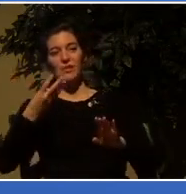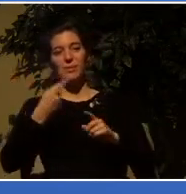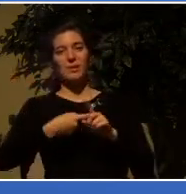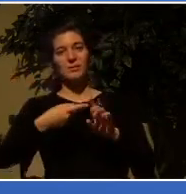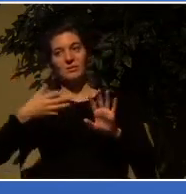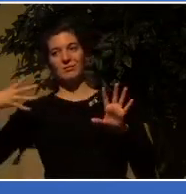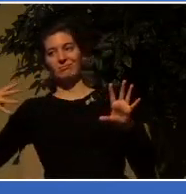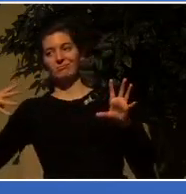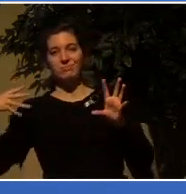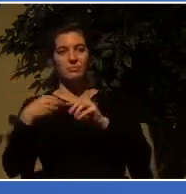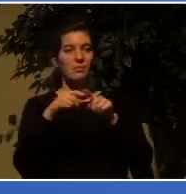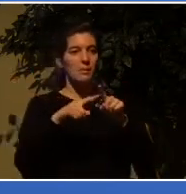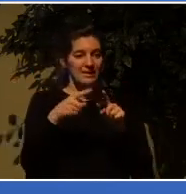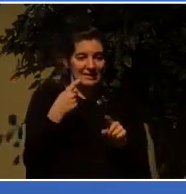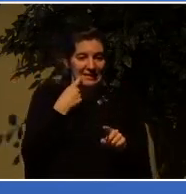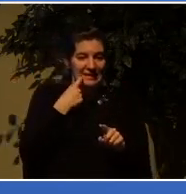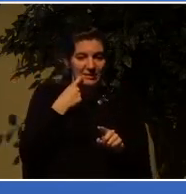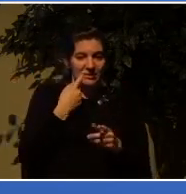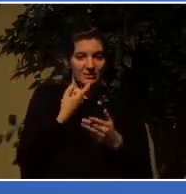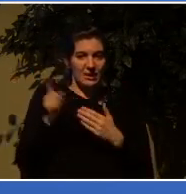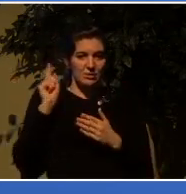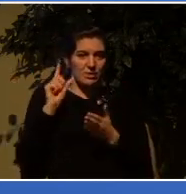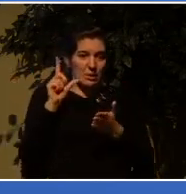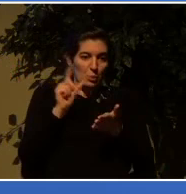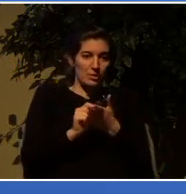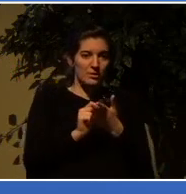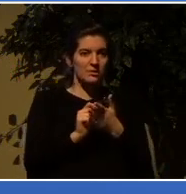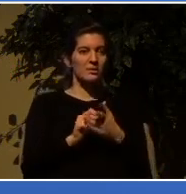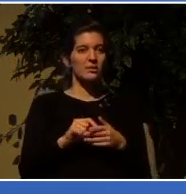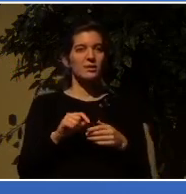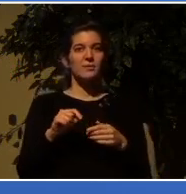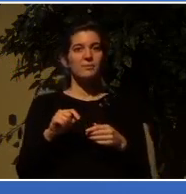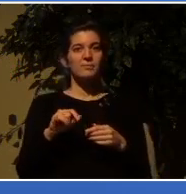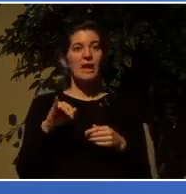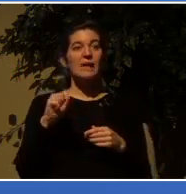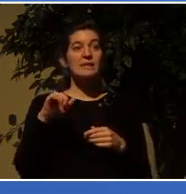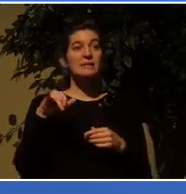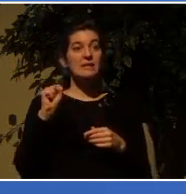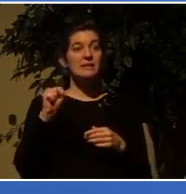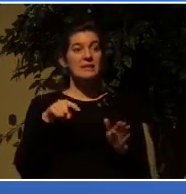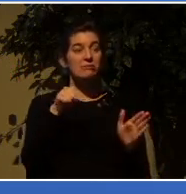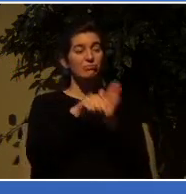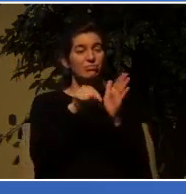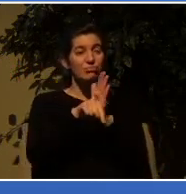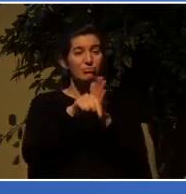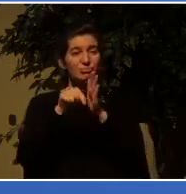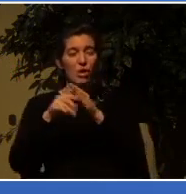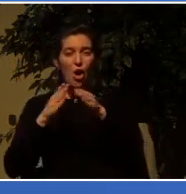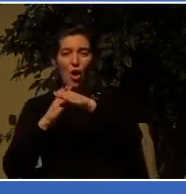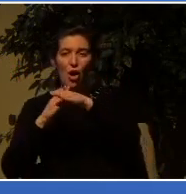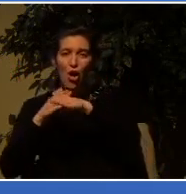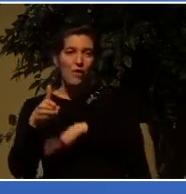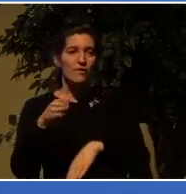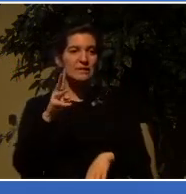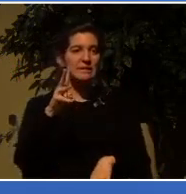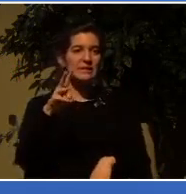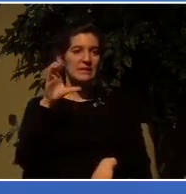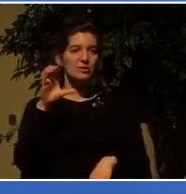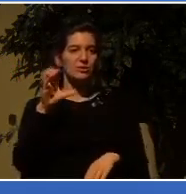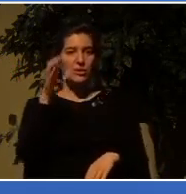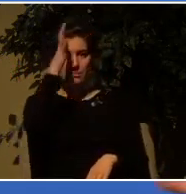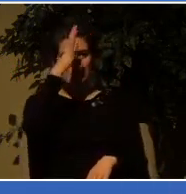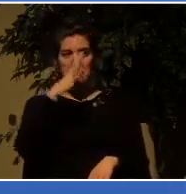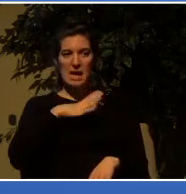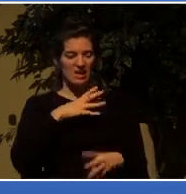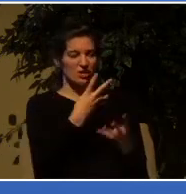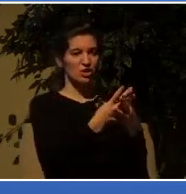executed in cold blood over 600 men who had been imprisoned. Just lined them